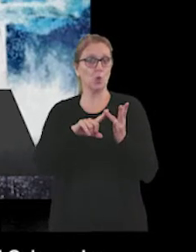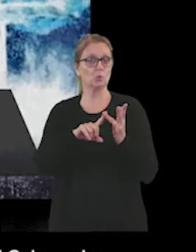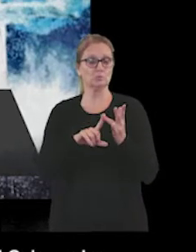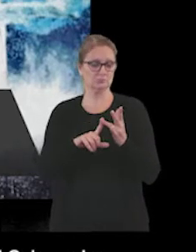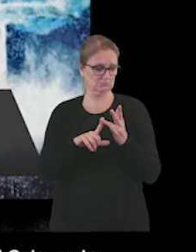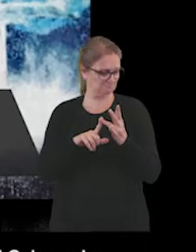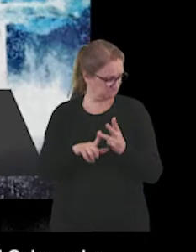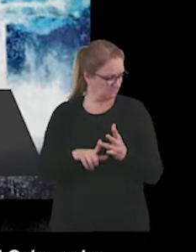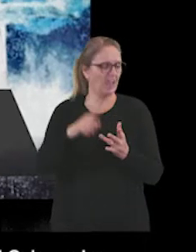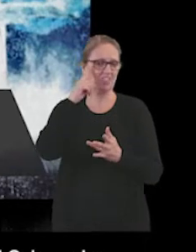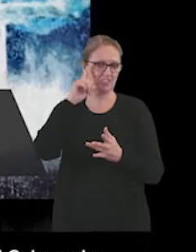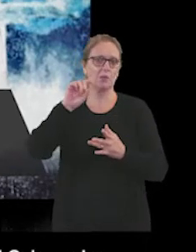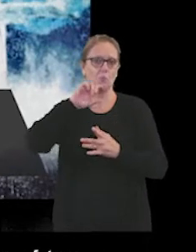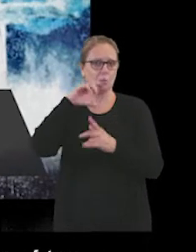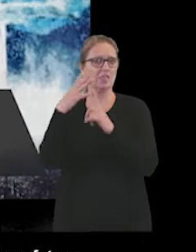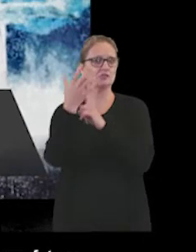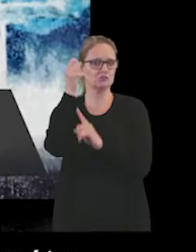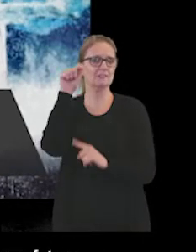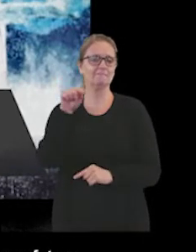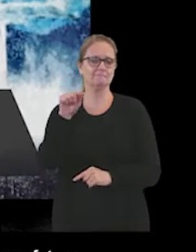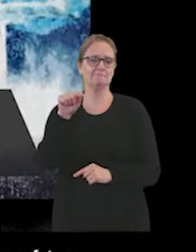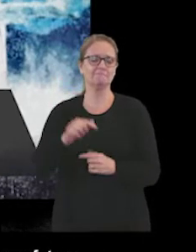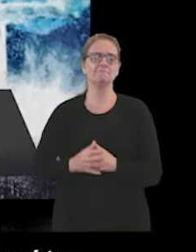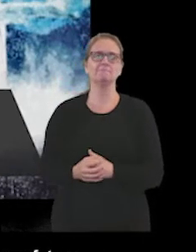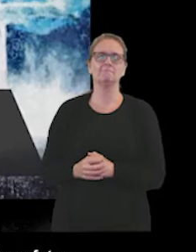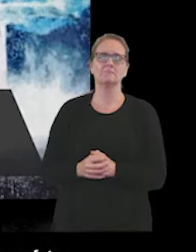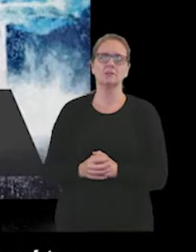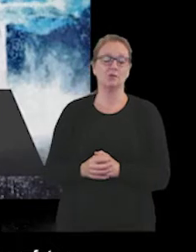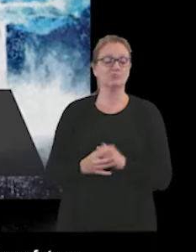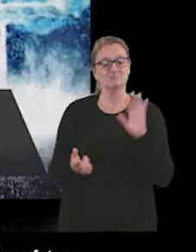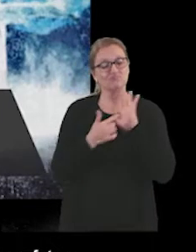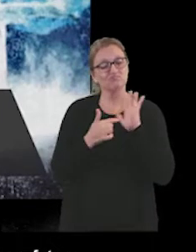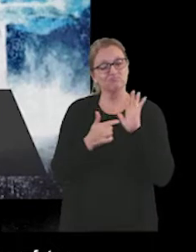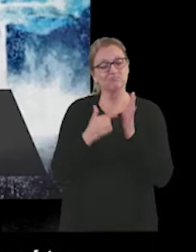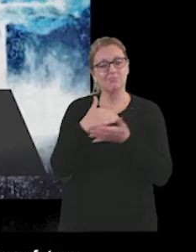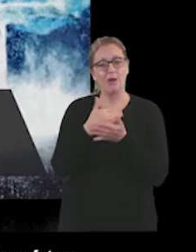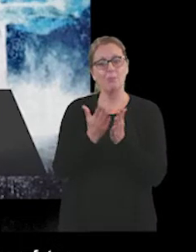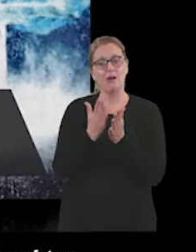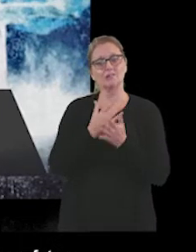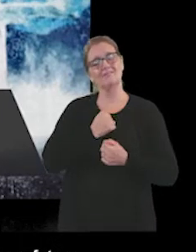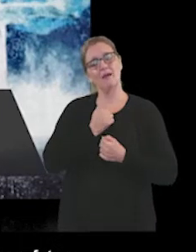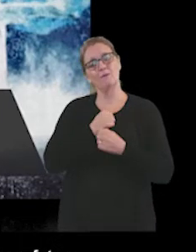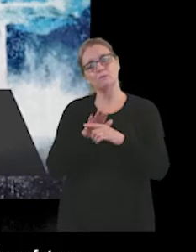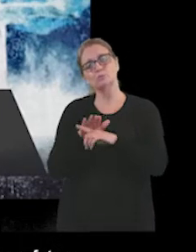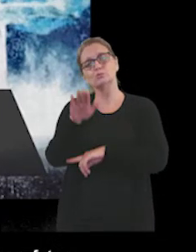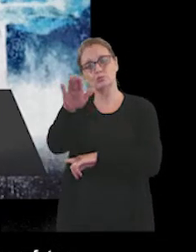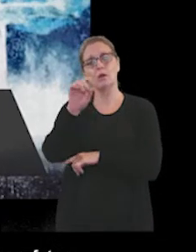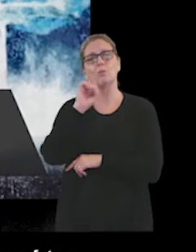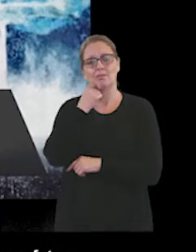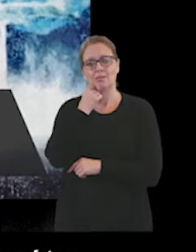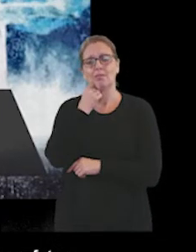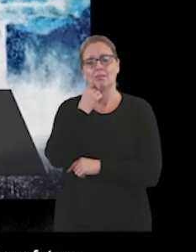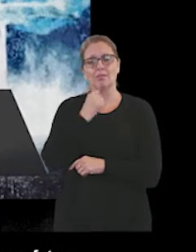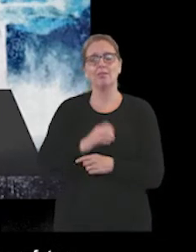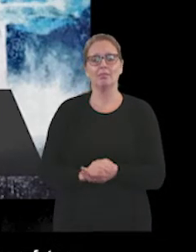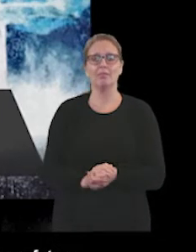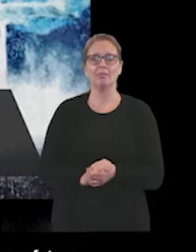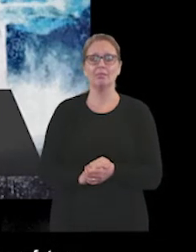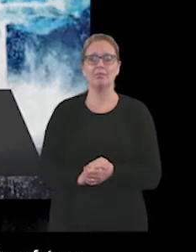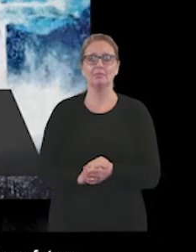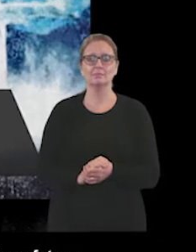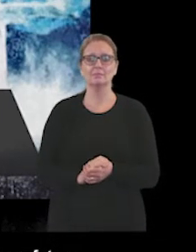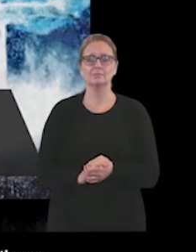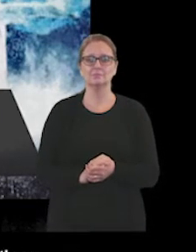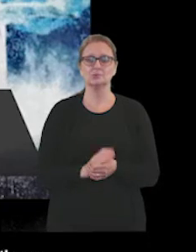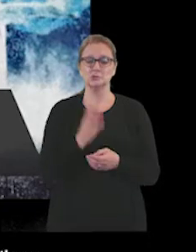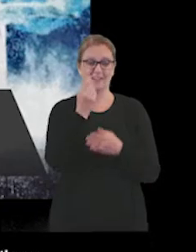being realised. So a really important part of our future in patient